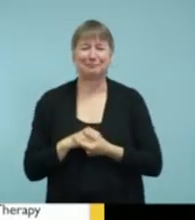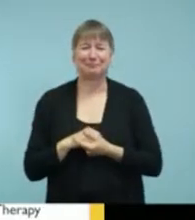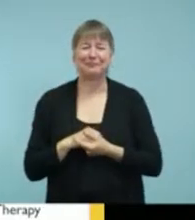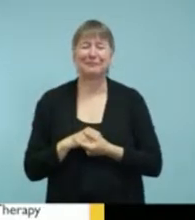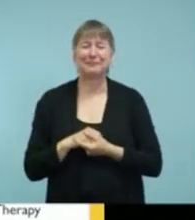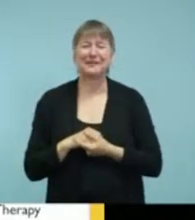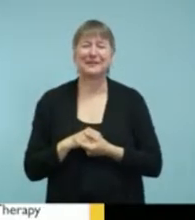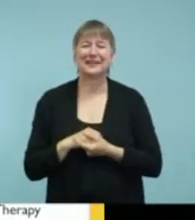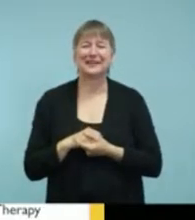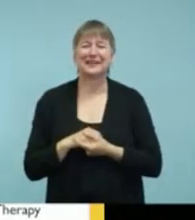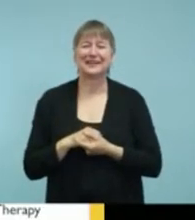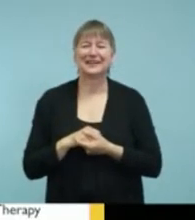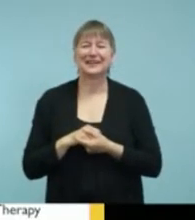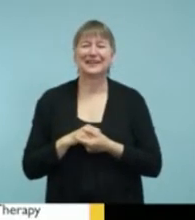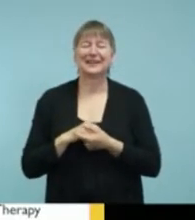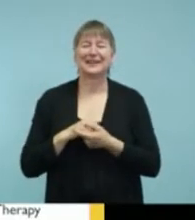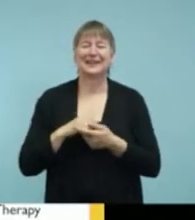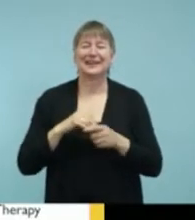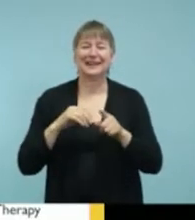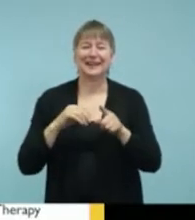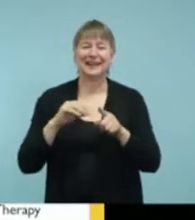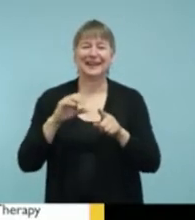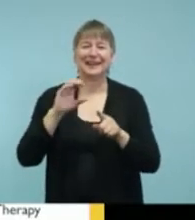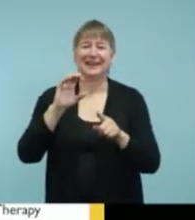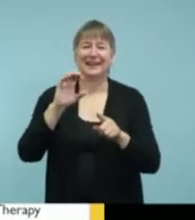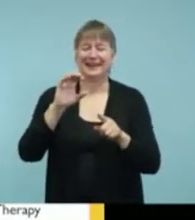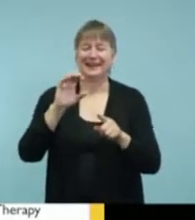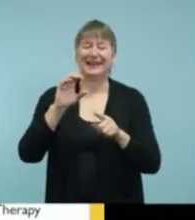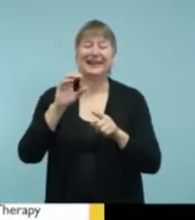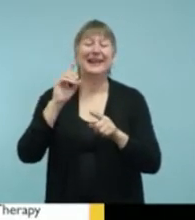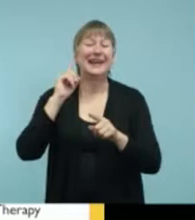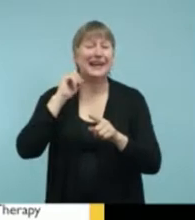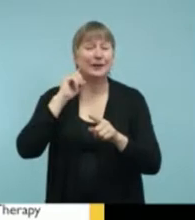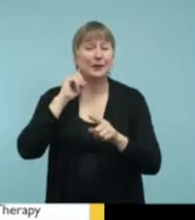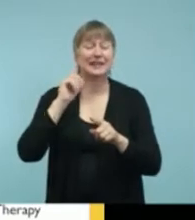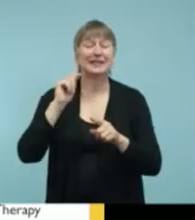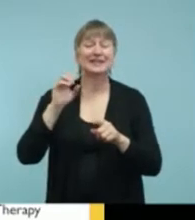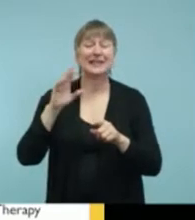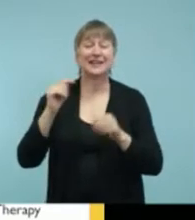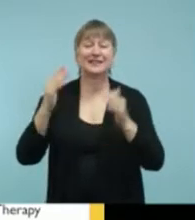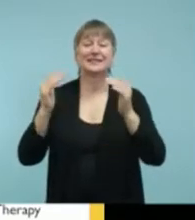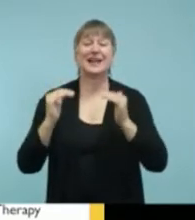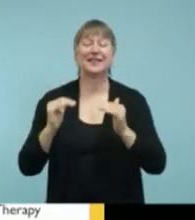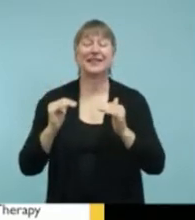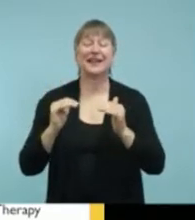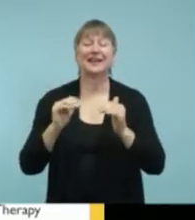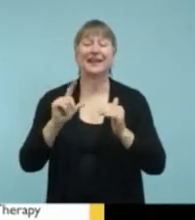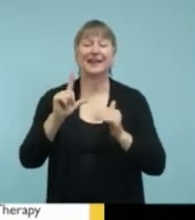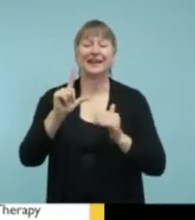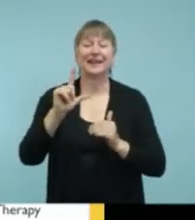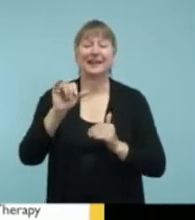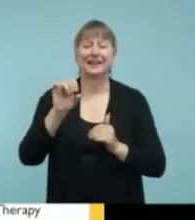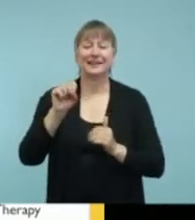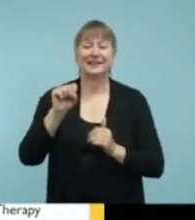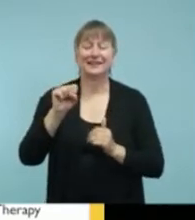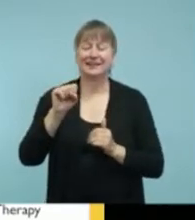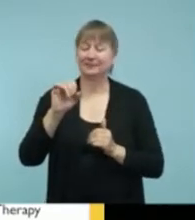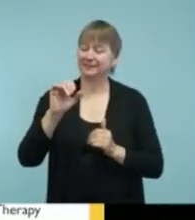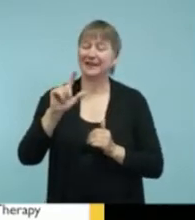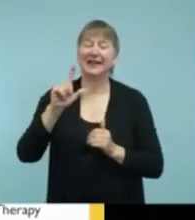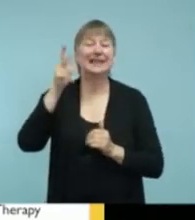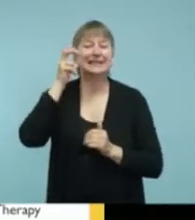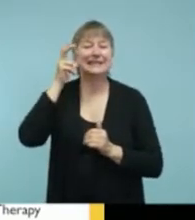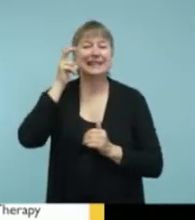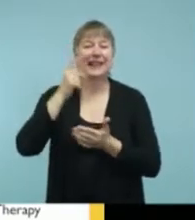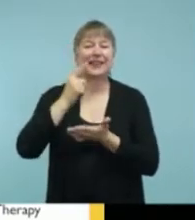Oh, hearing tests and then listening therapy. And then you should be able to see the other categories.